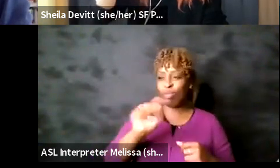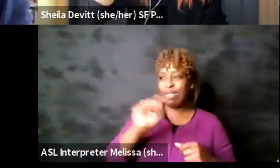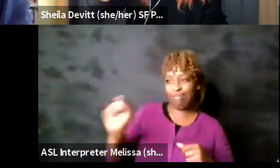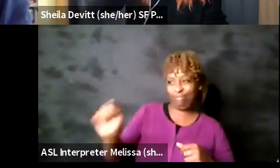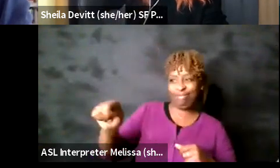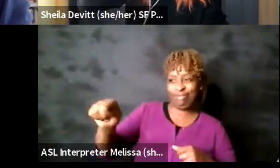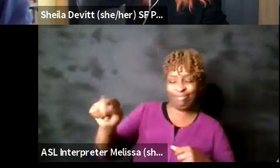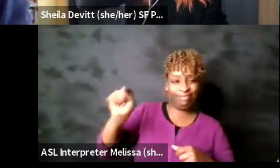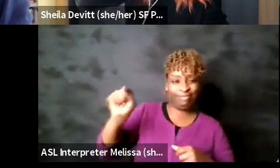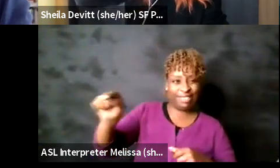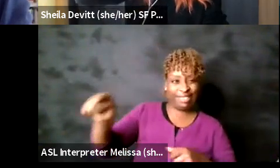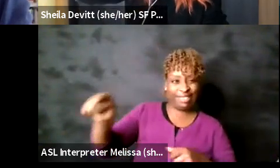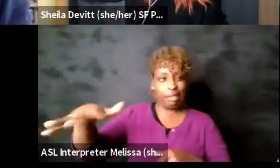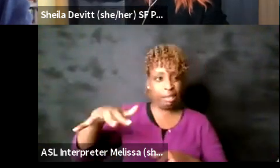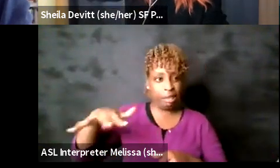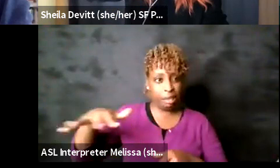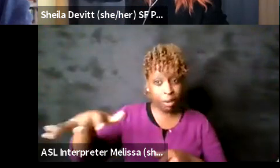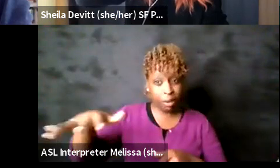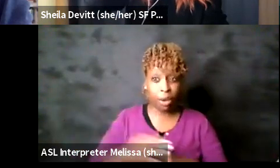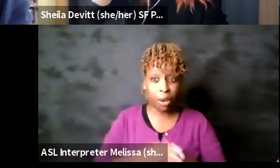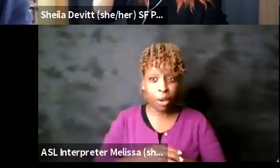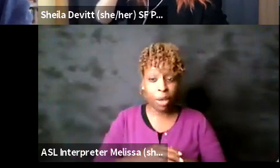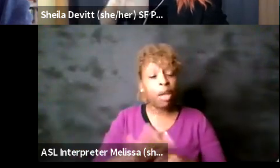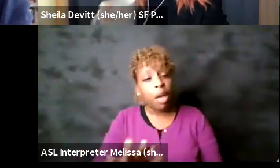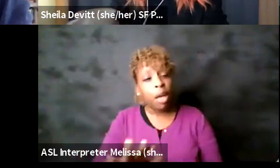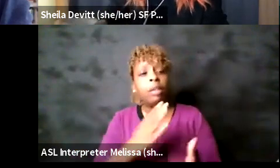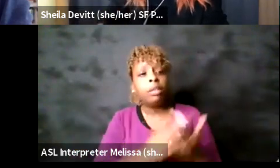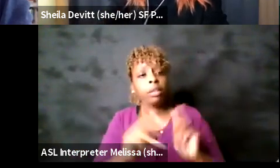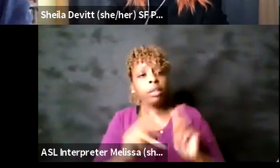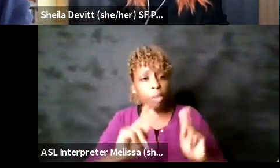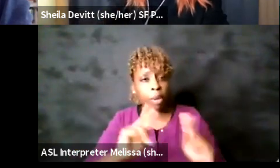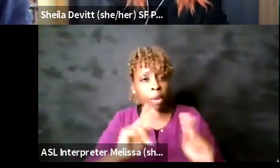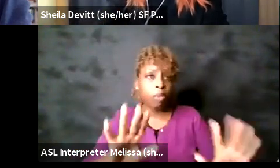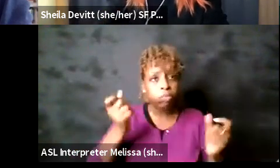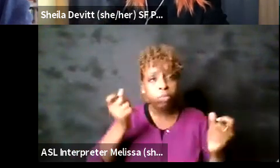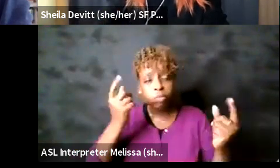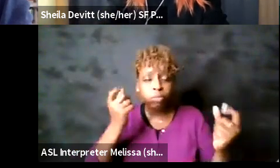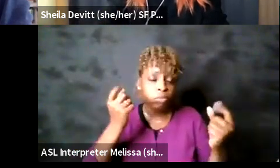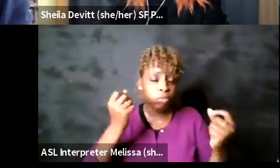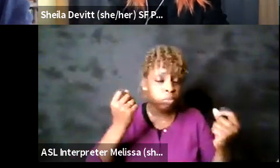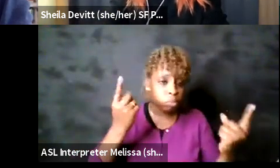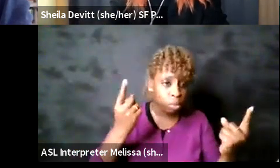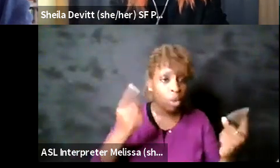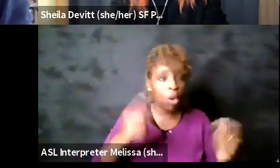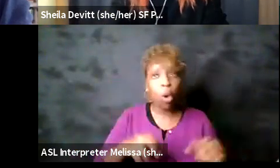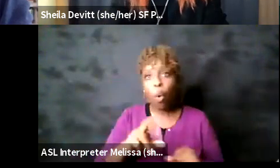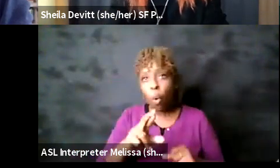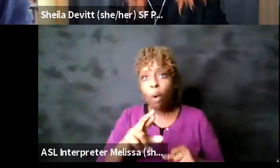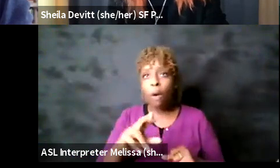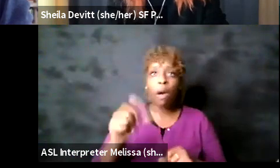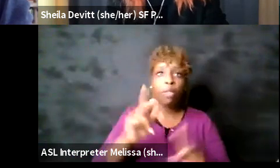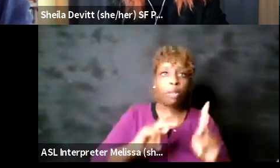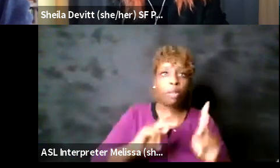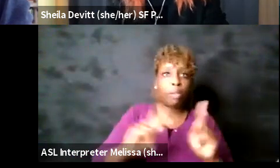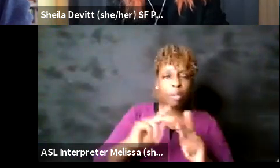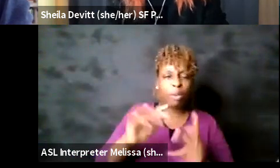uh understandable in terms of some confusion and wayfinding around where folks wanted to go according to how much privacy they wanted